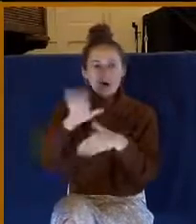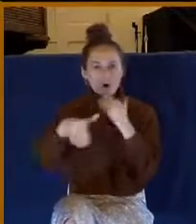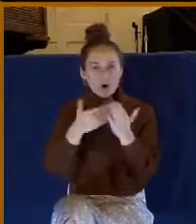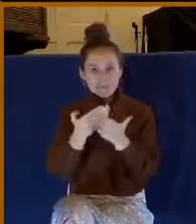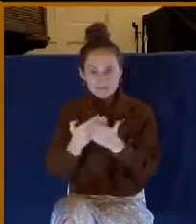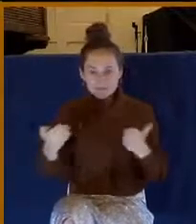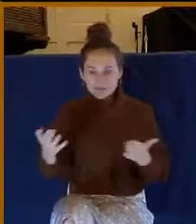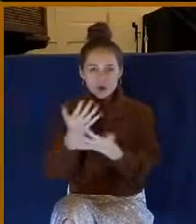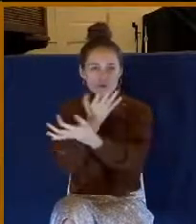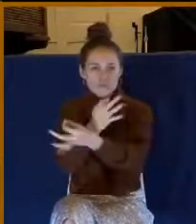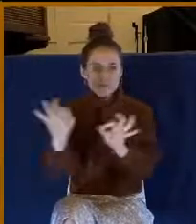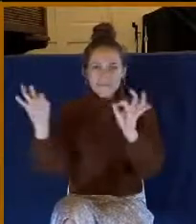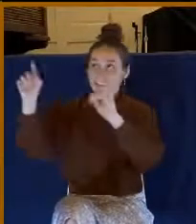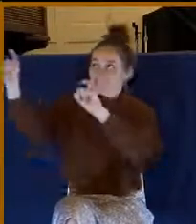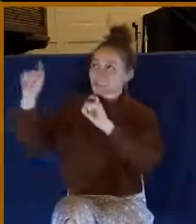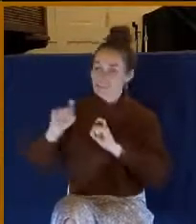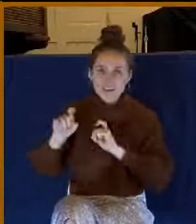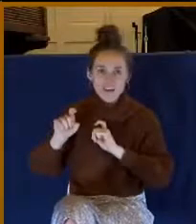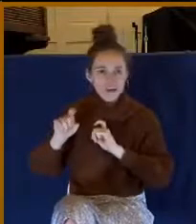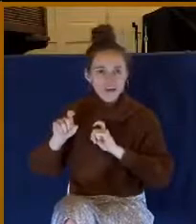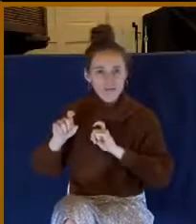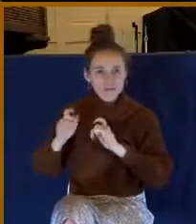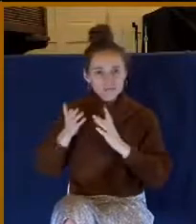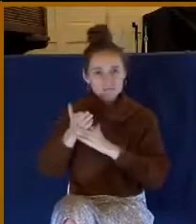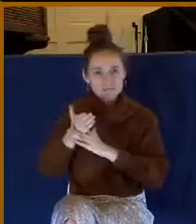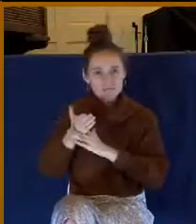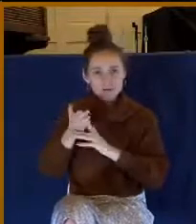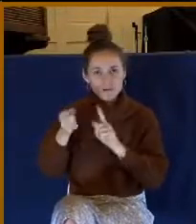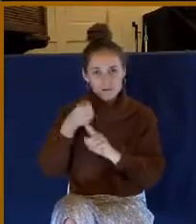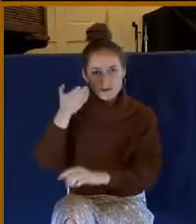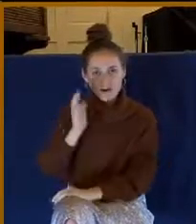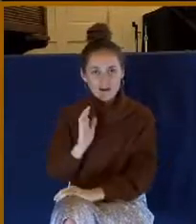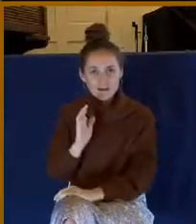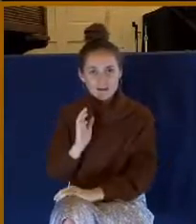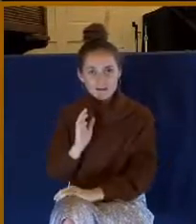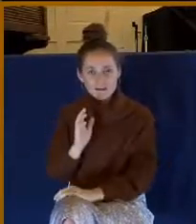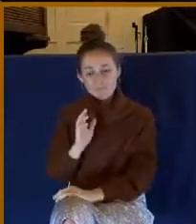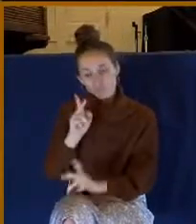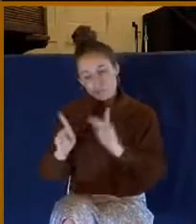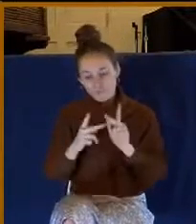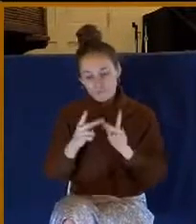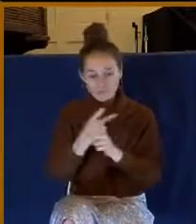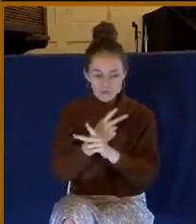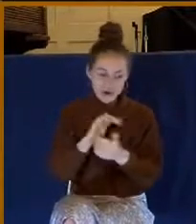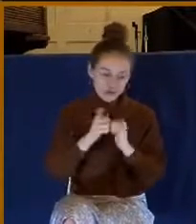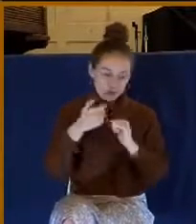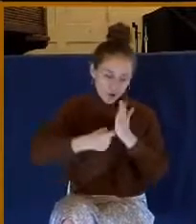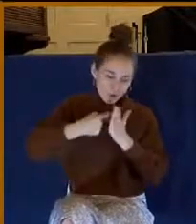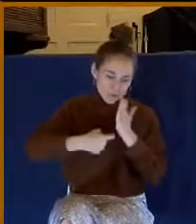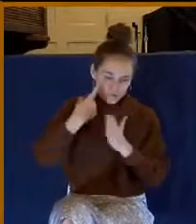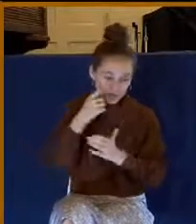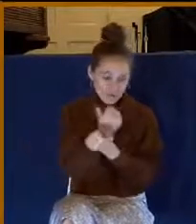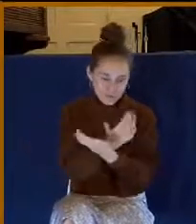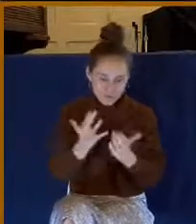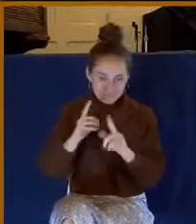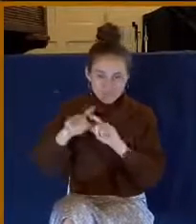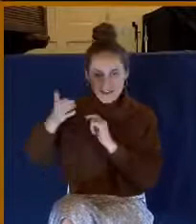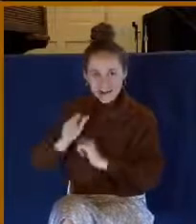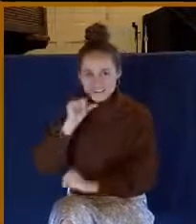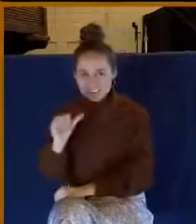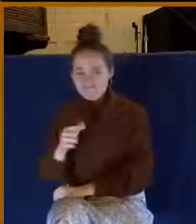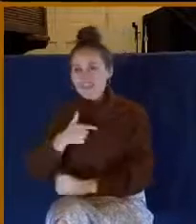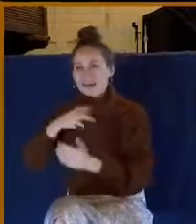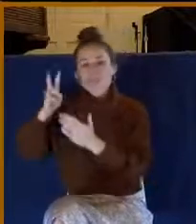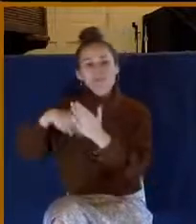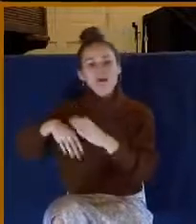to us by God. It's man that comes in and figures out a way to charge us for these things, you know. I was reading about in England in the